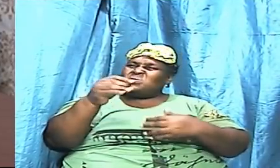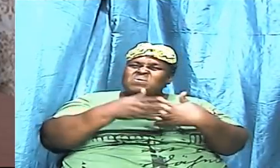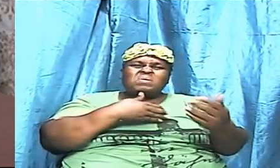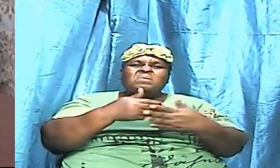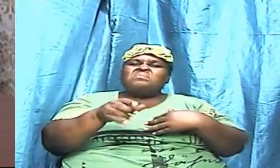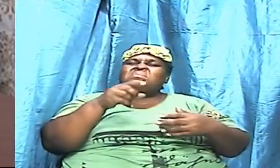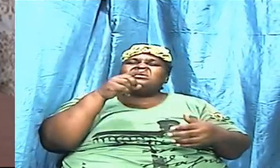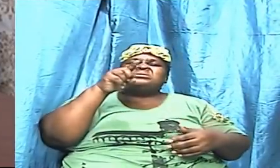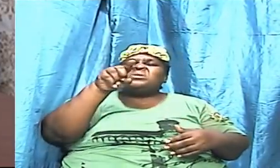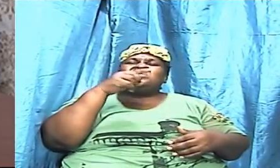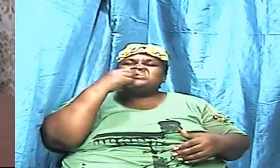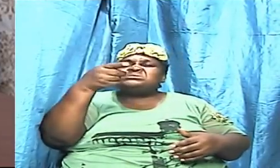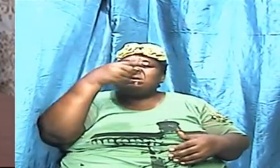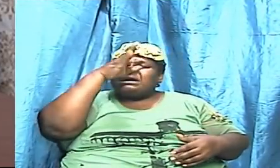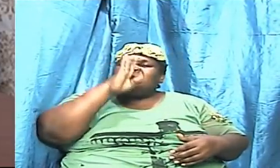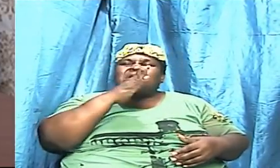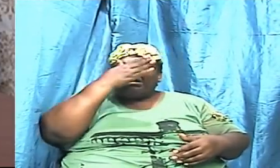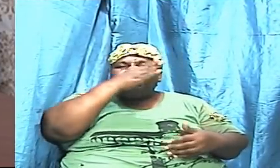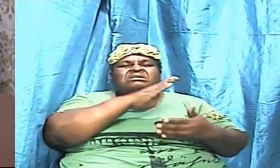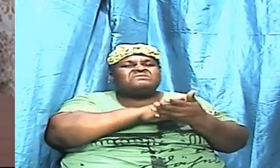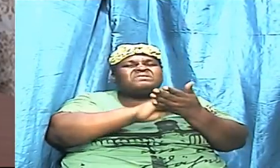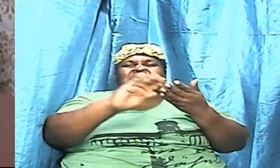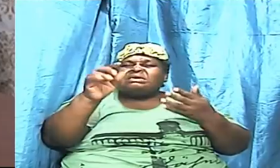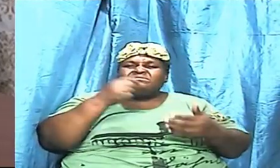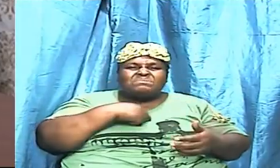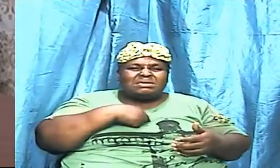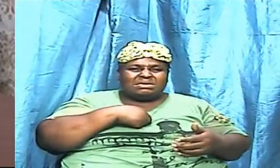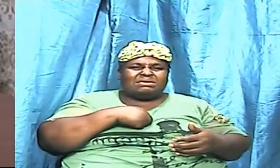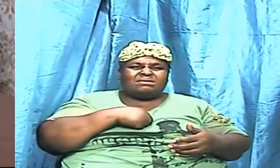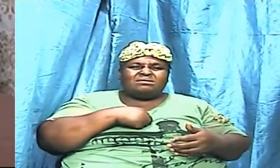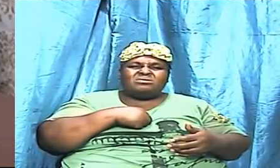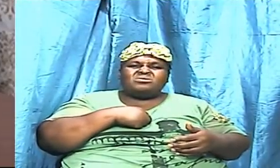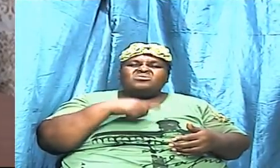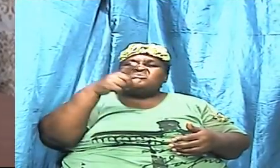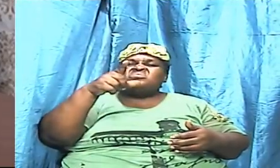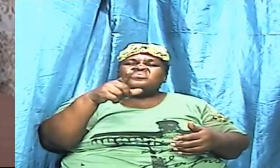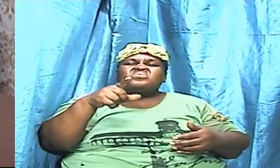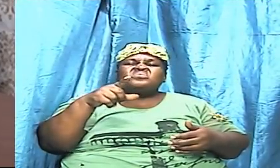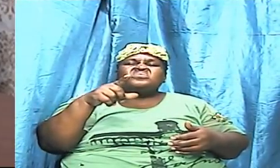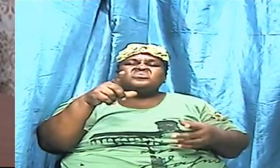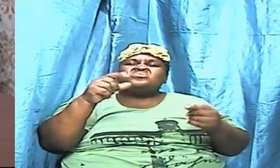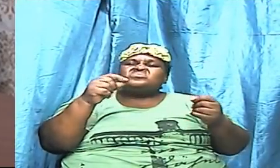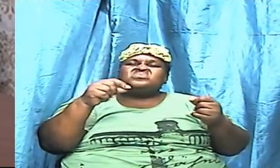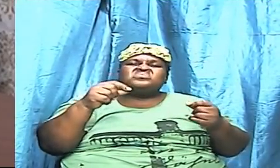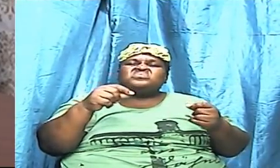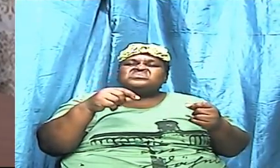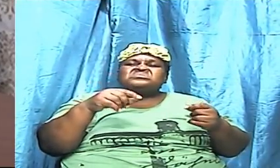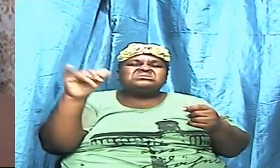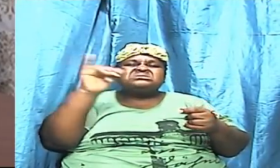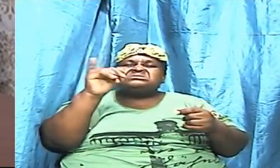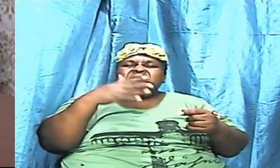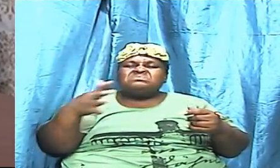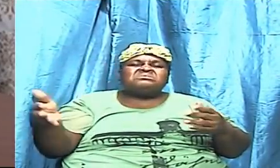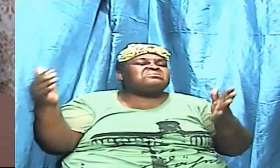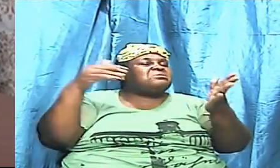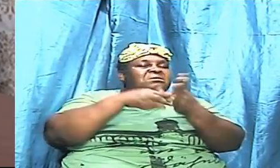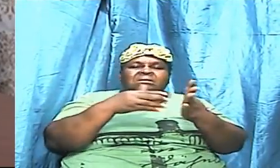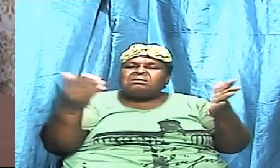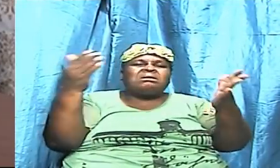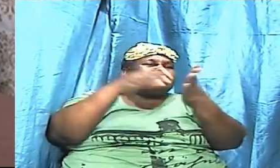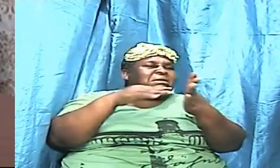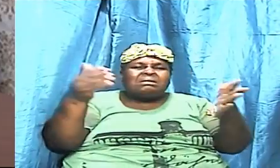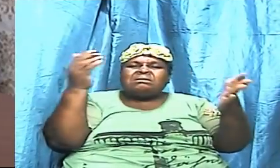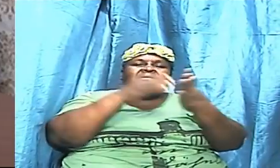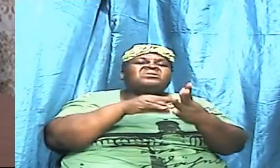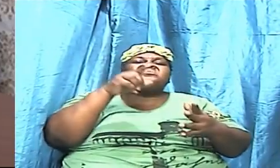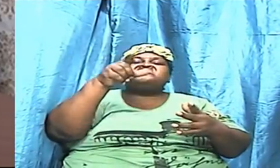he forgives you don't you see that you do the same thing again and again you are